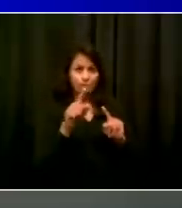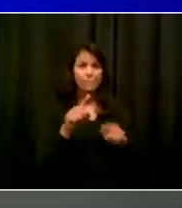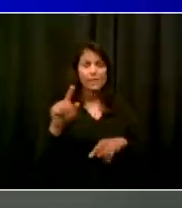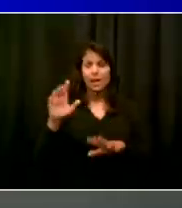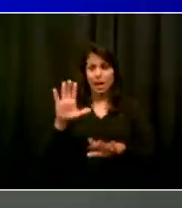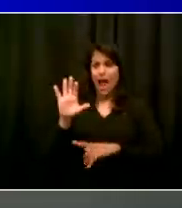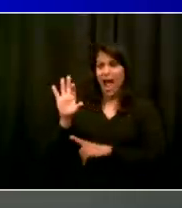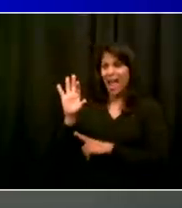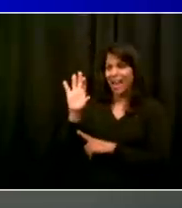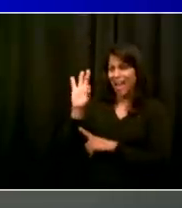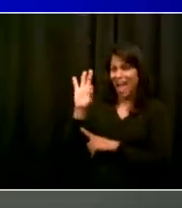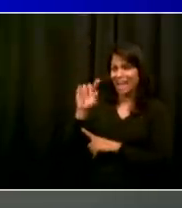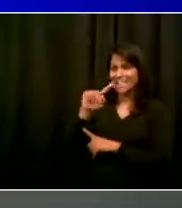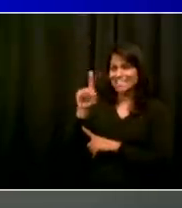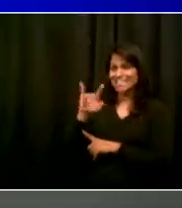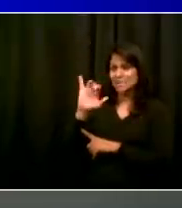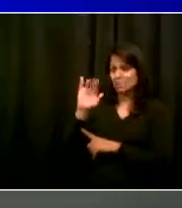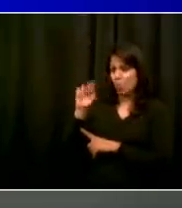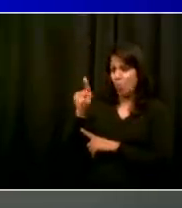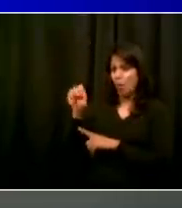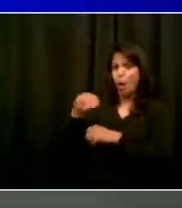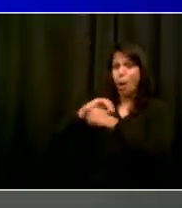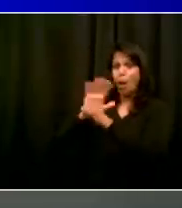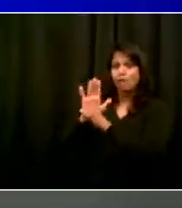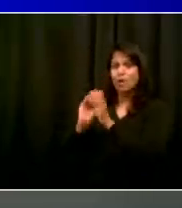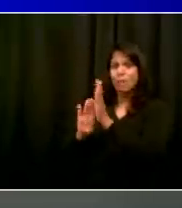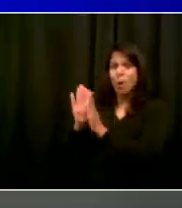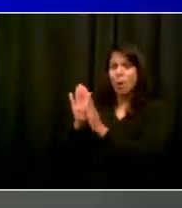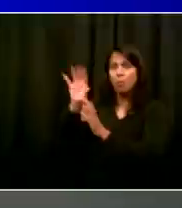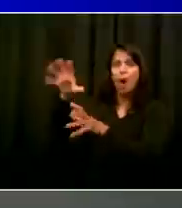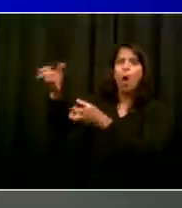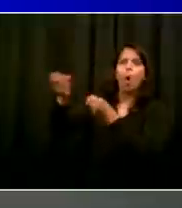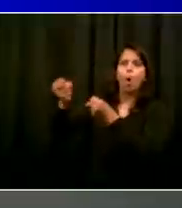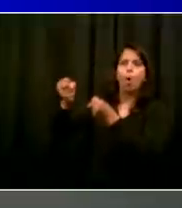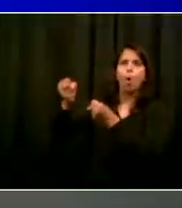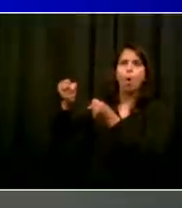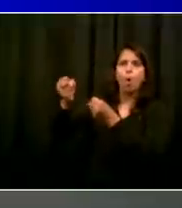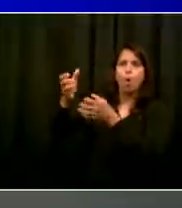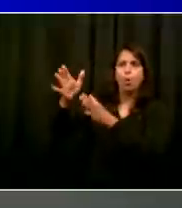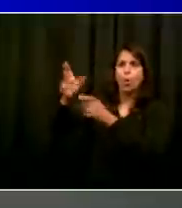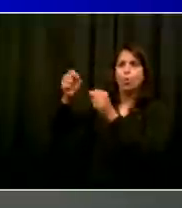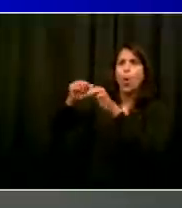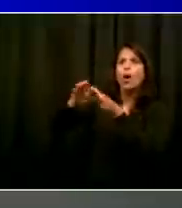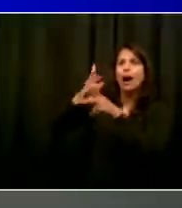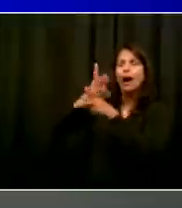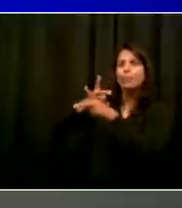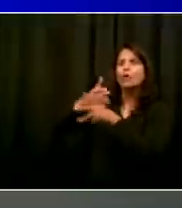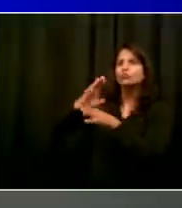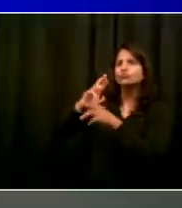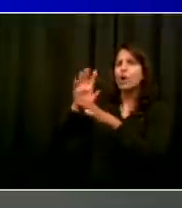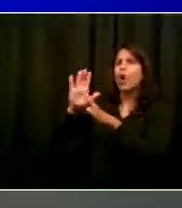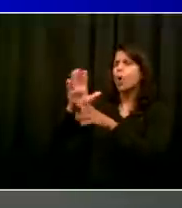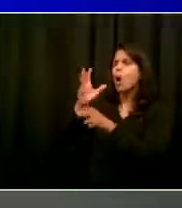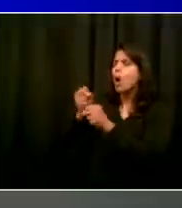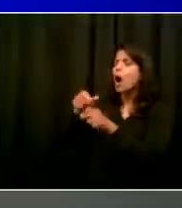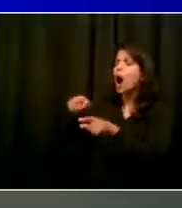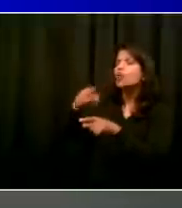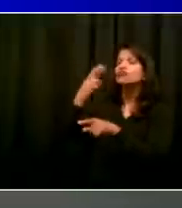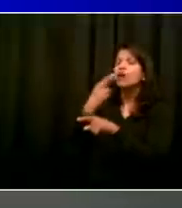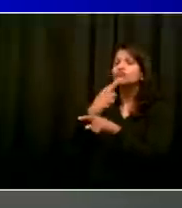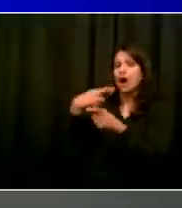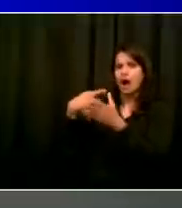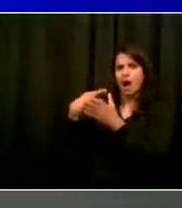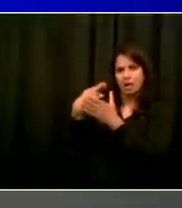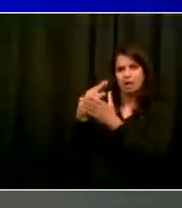is following the rules. Look, if we see the kinds of violations that create problems